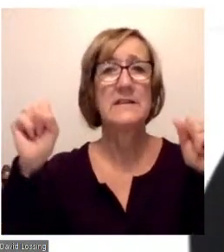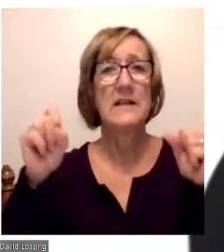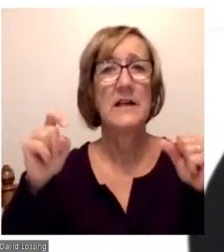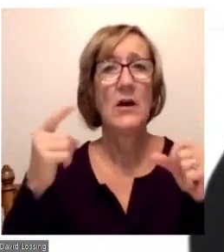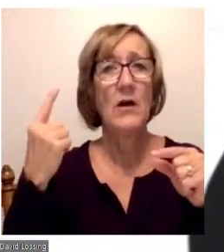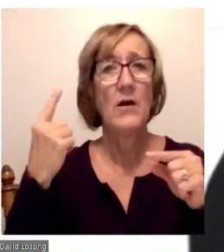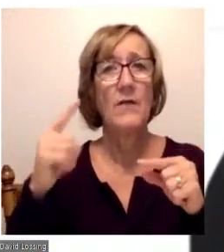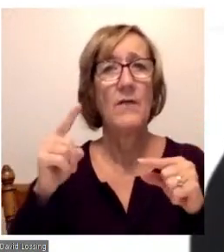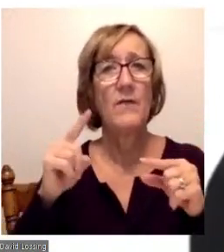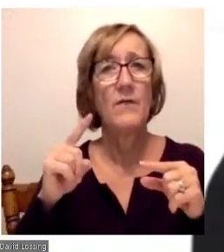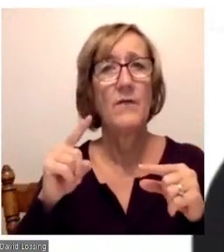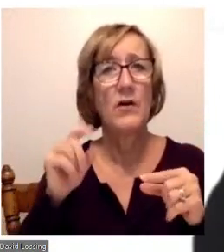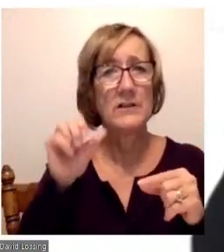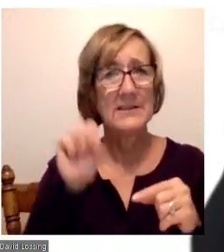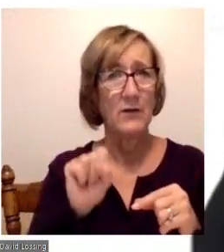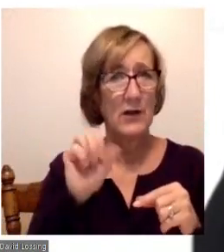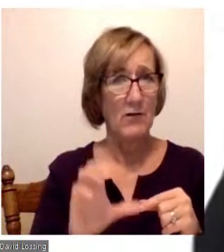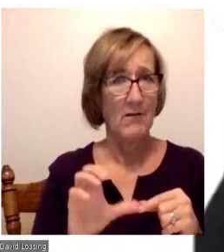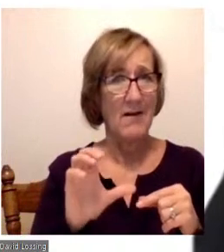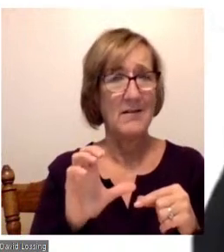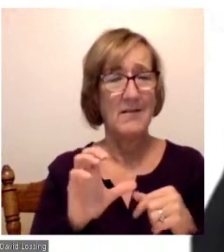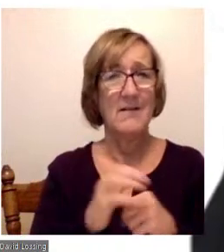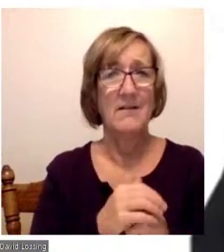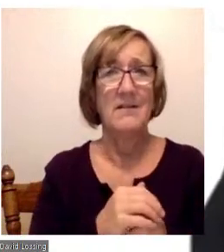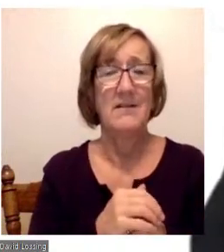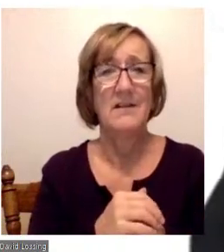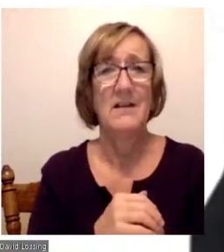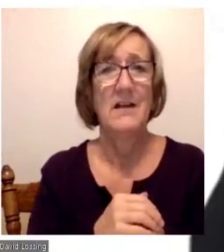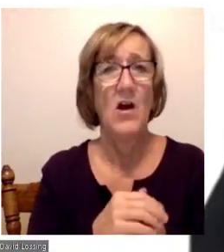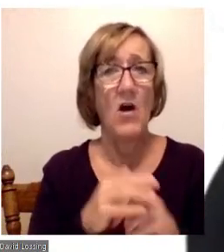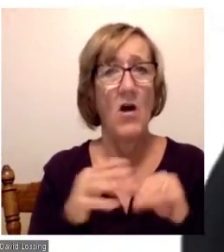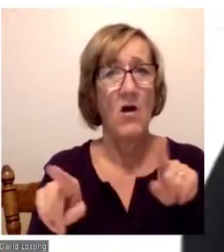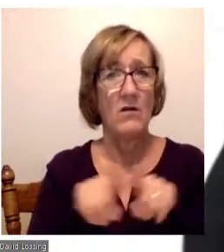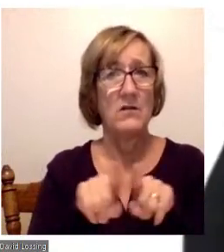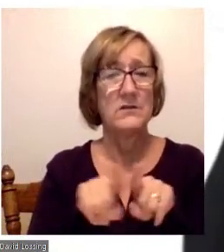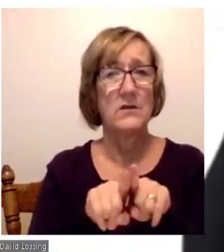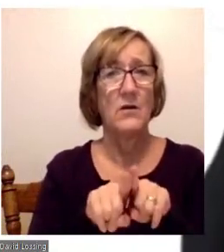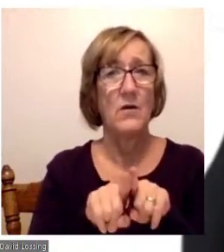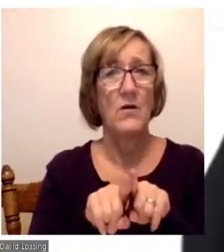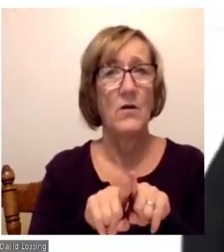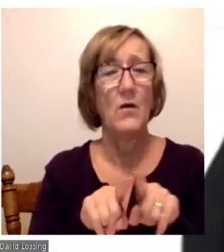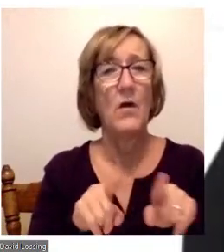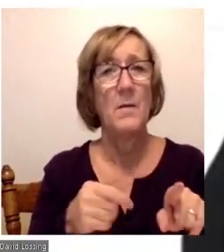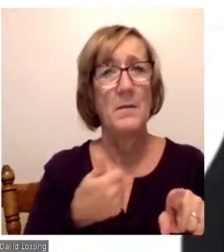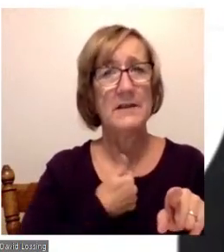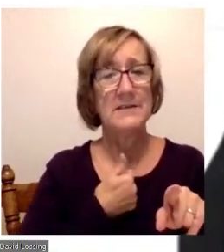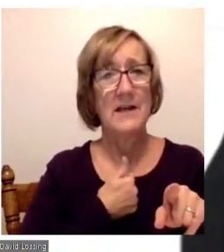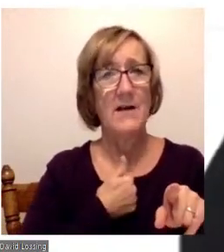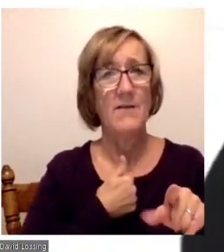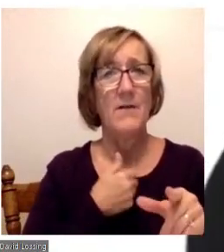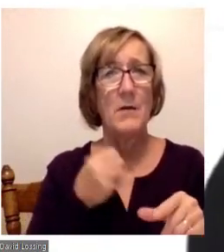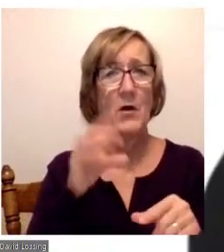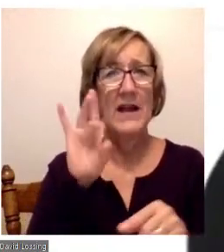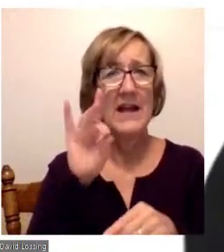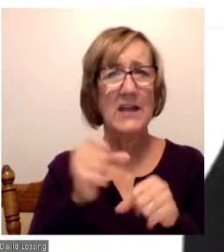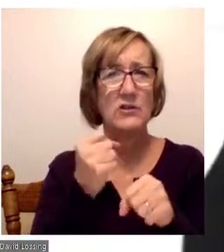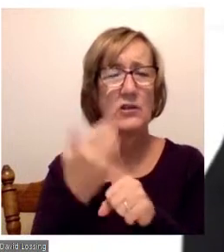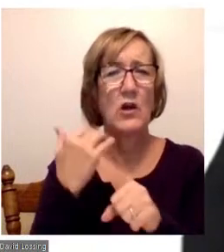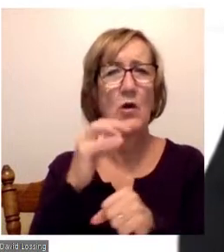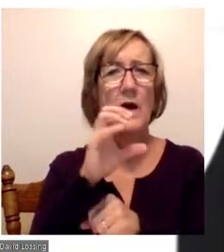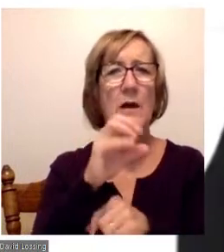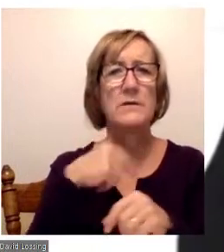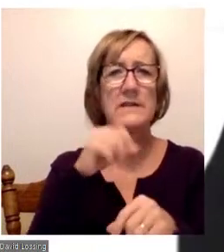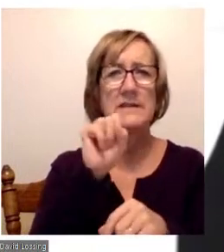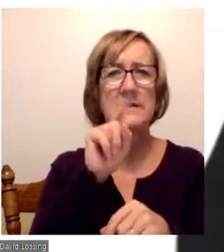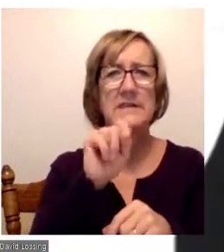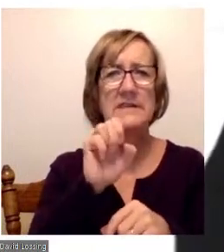based in Clemson, South Carolina. In addition to that, kind of personally, eight years ago, was a stem cell donor